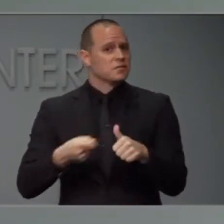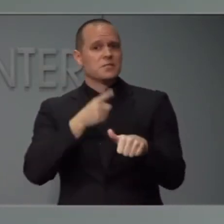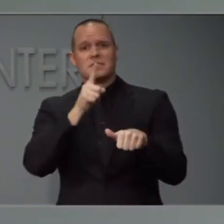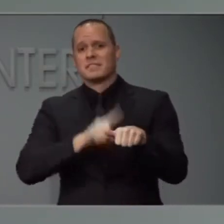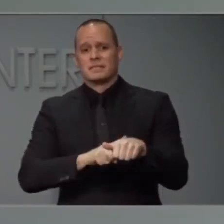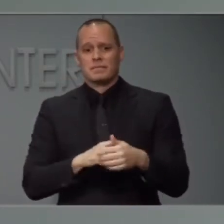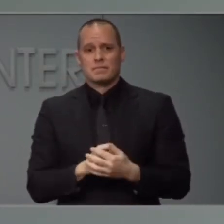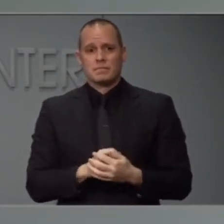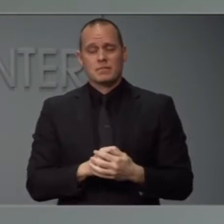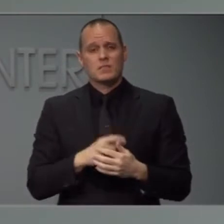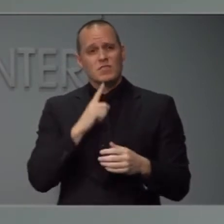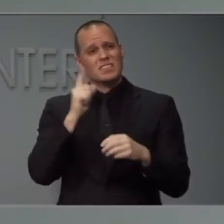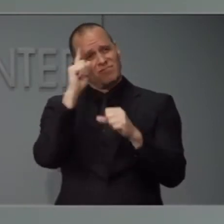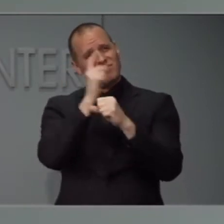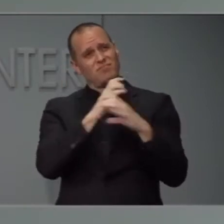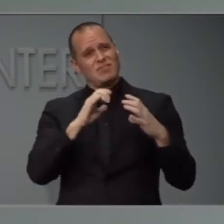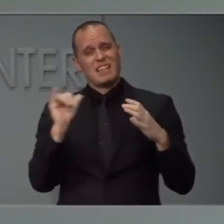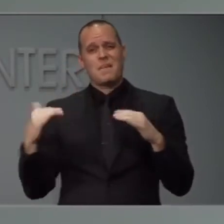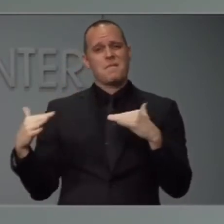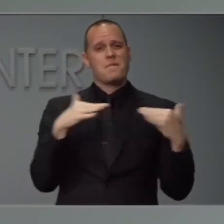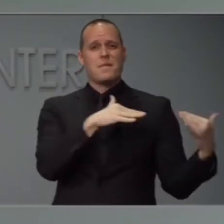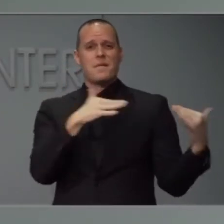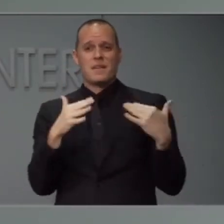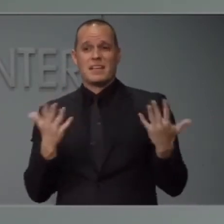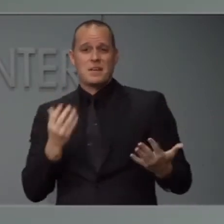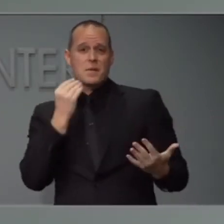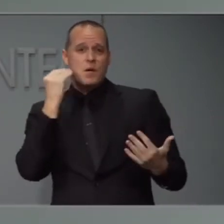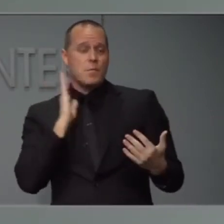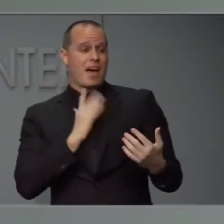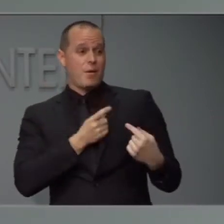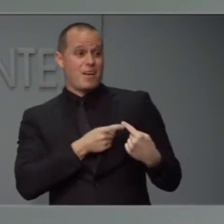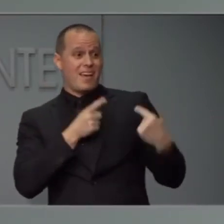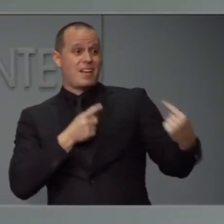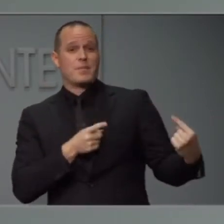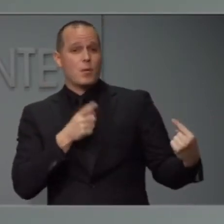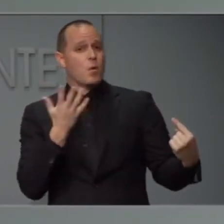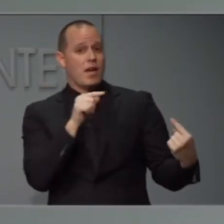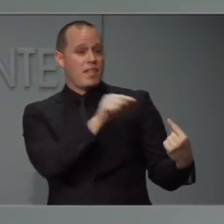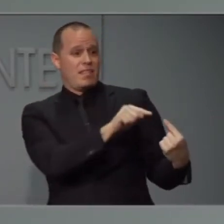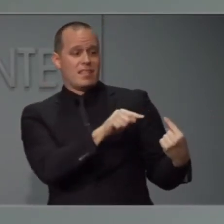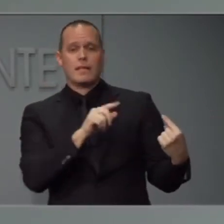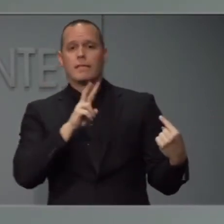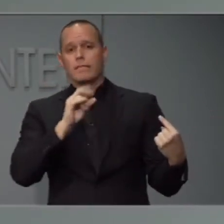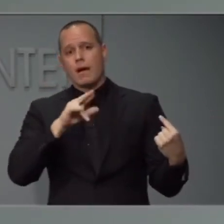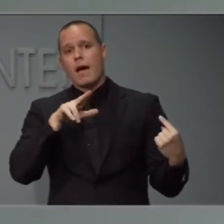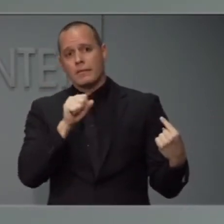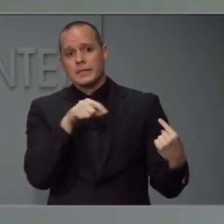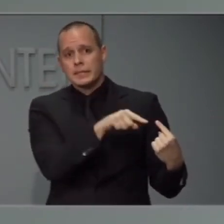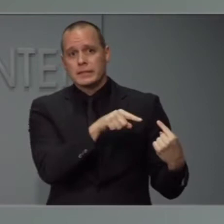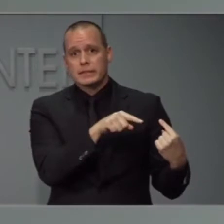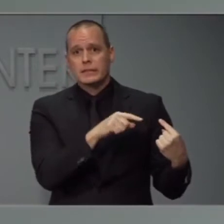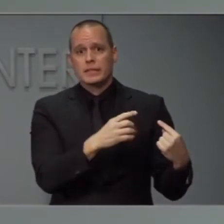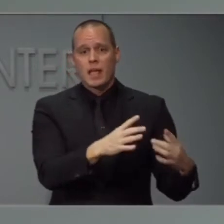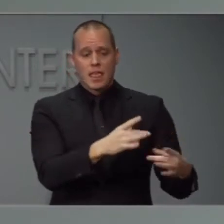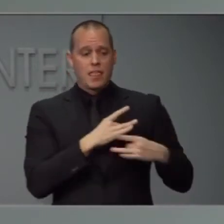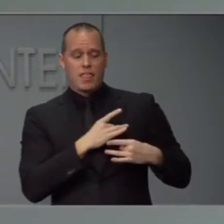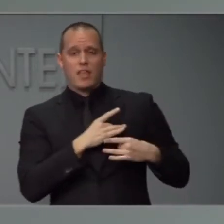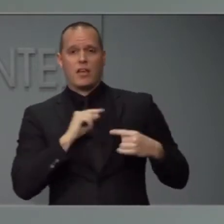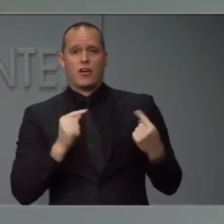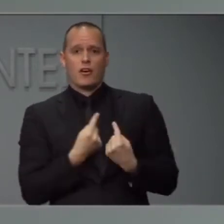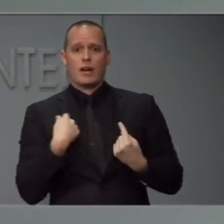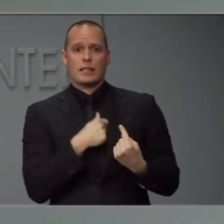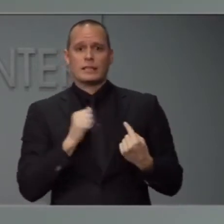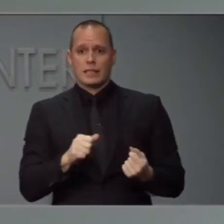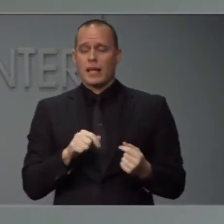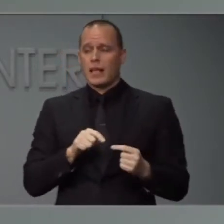like a war right here at home and our enemy is this virus. It can hurt us. It can take our